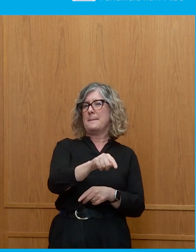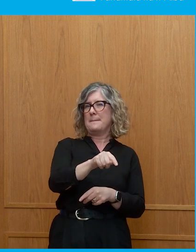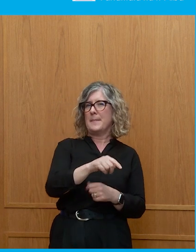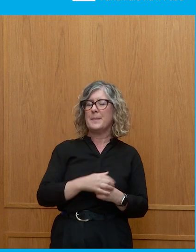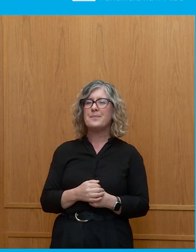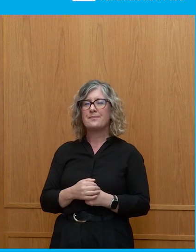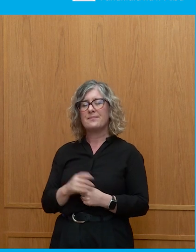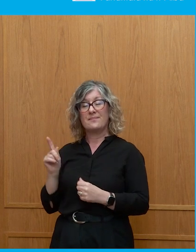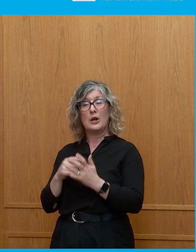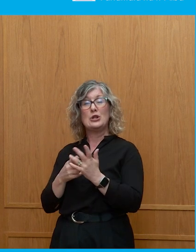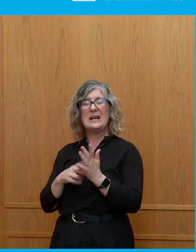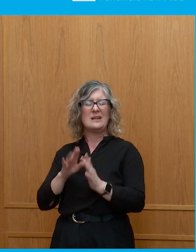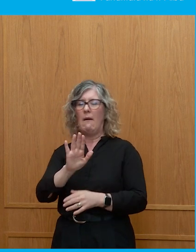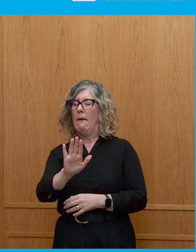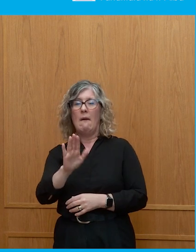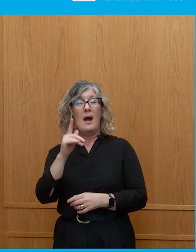more parties is bad.